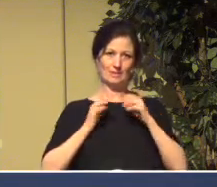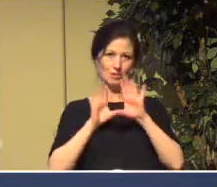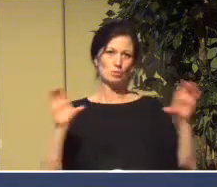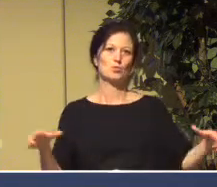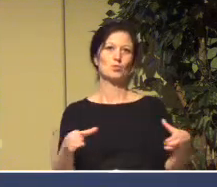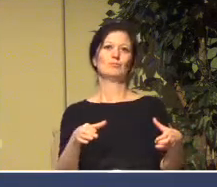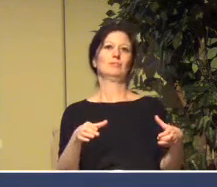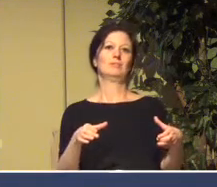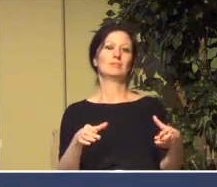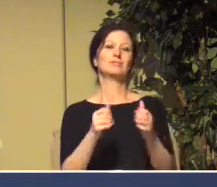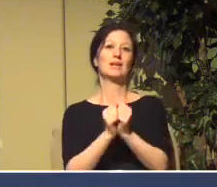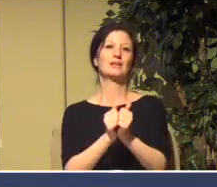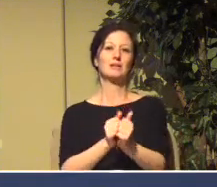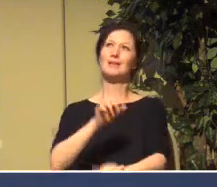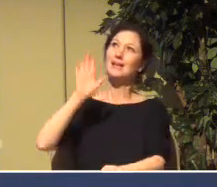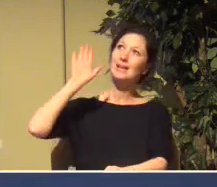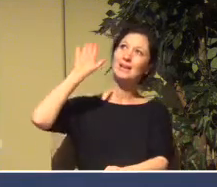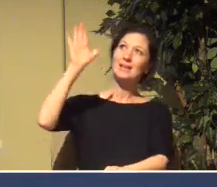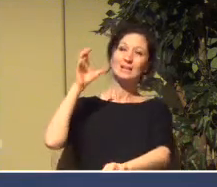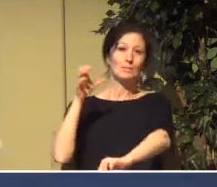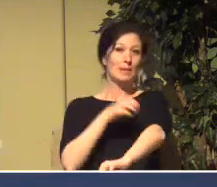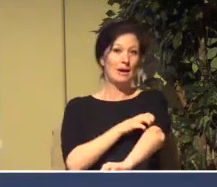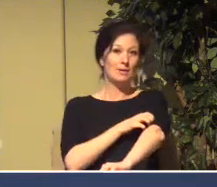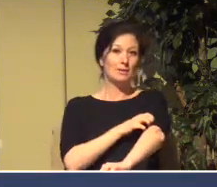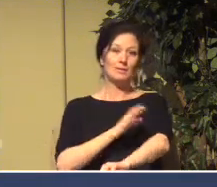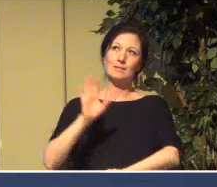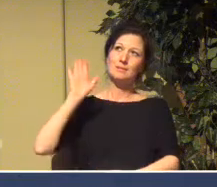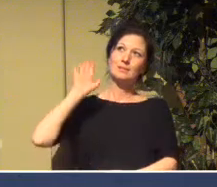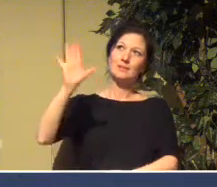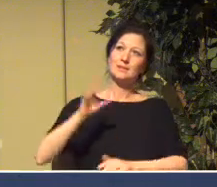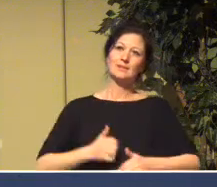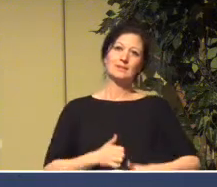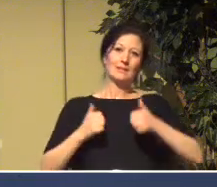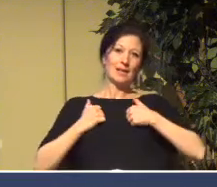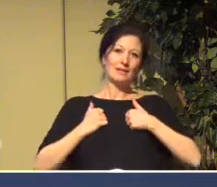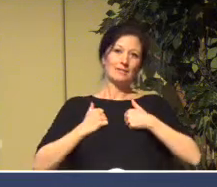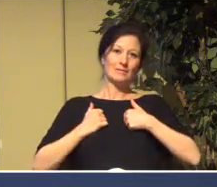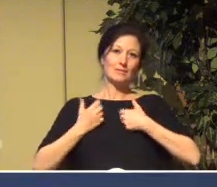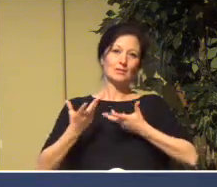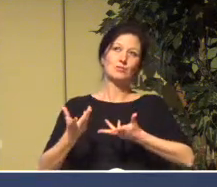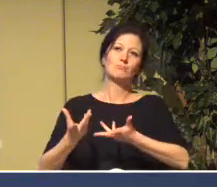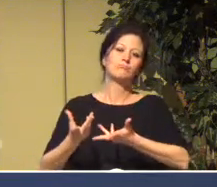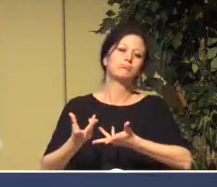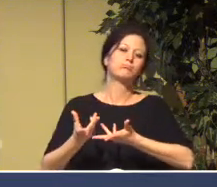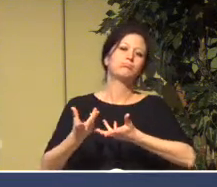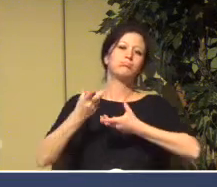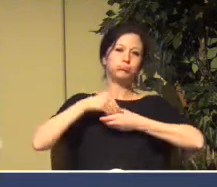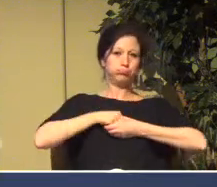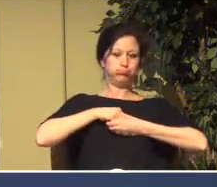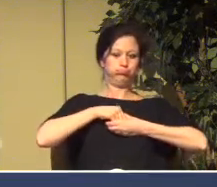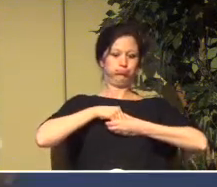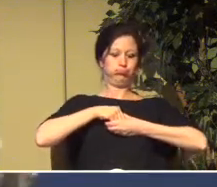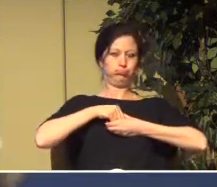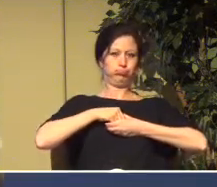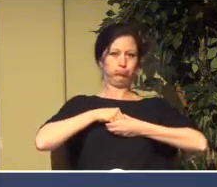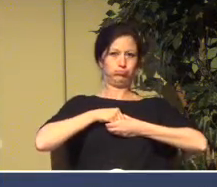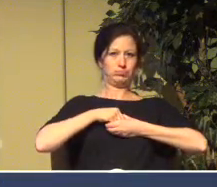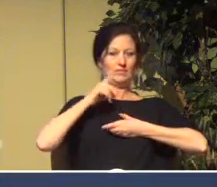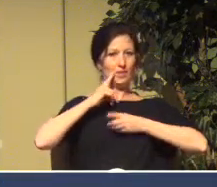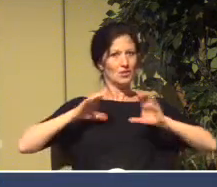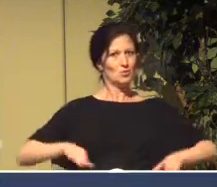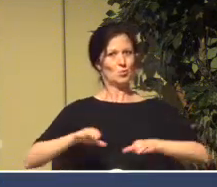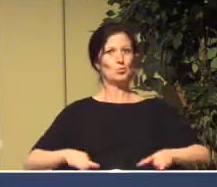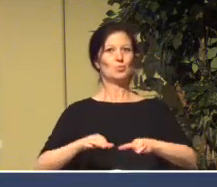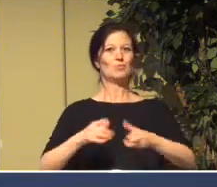It's his power, it's his life that fills us and enables us to do the things that he wants done. It's his guidance,